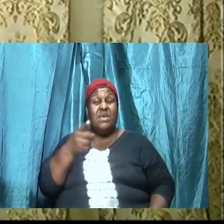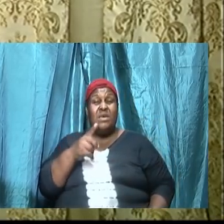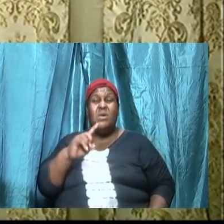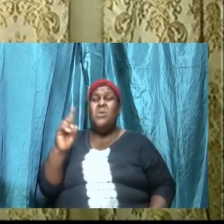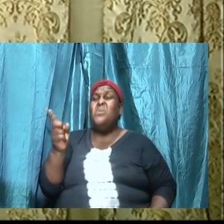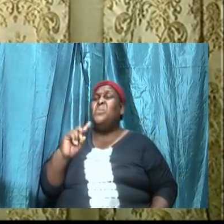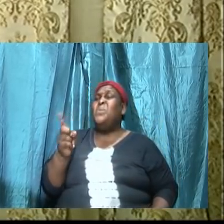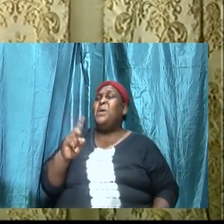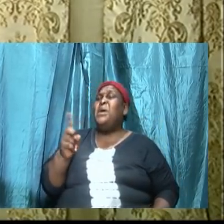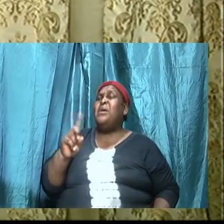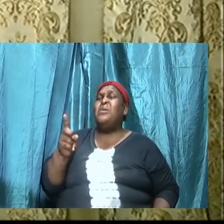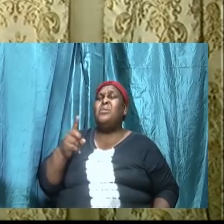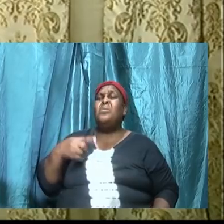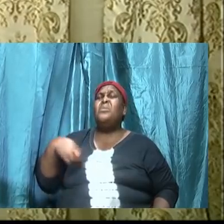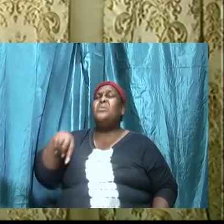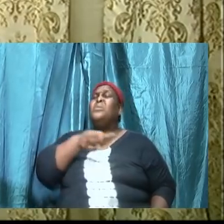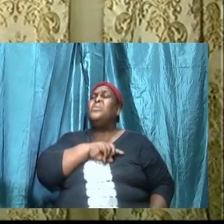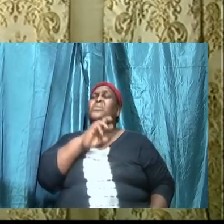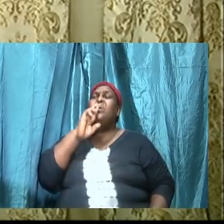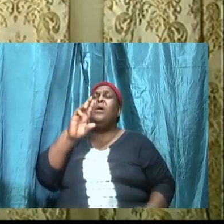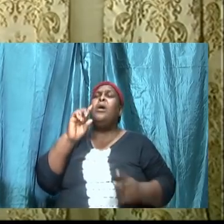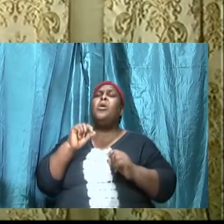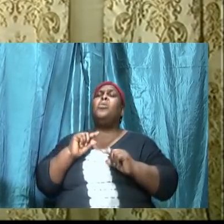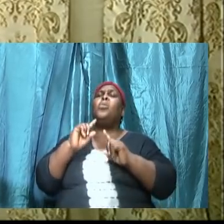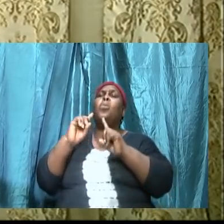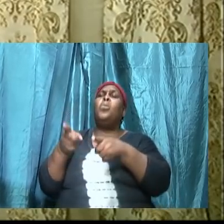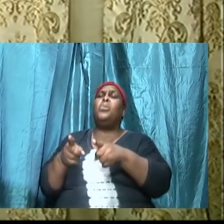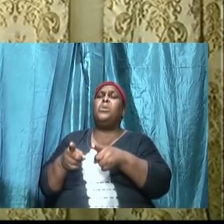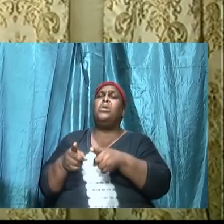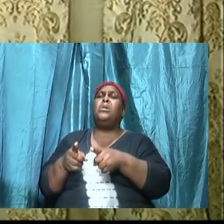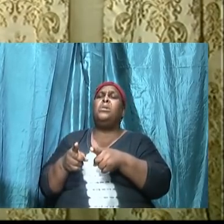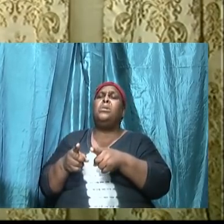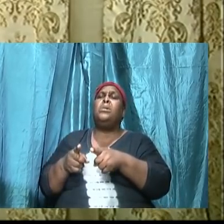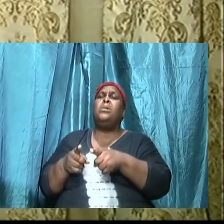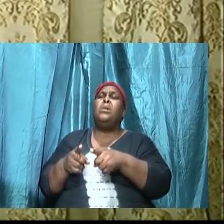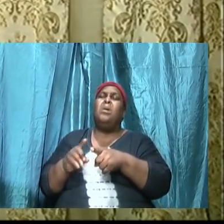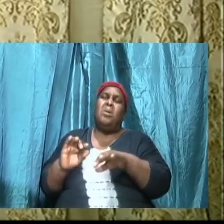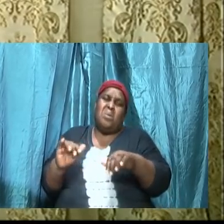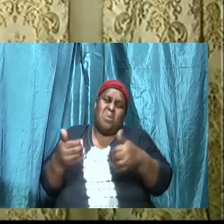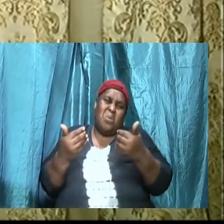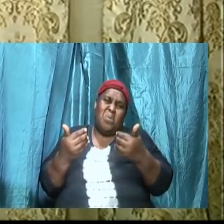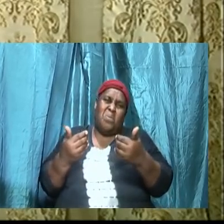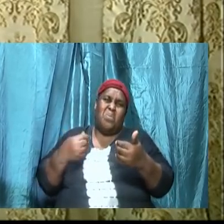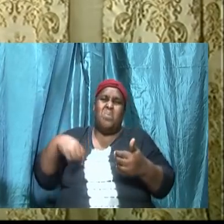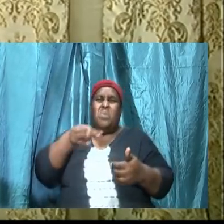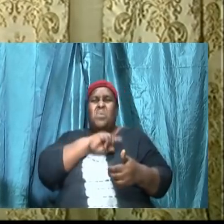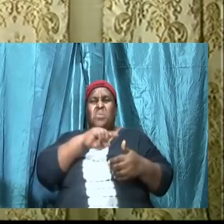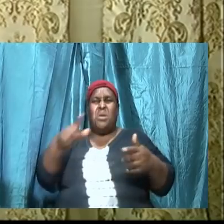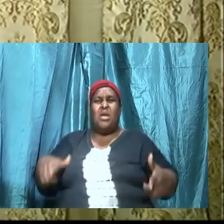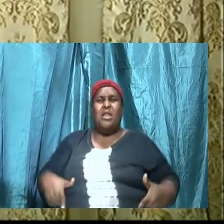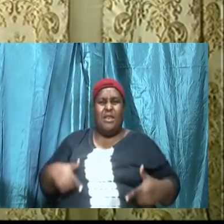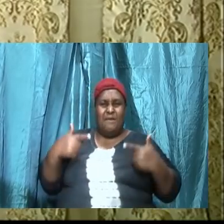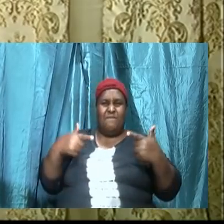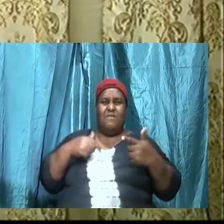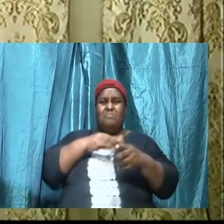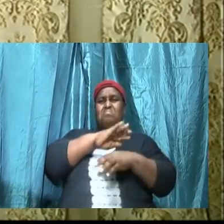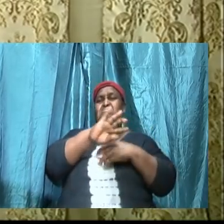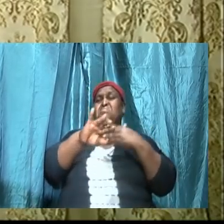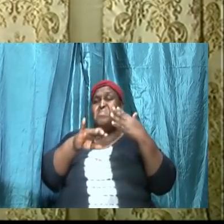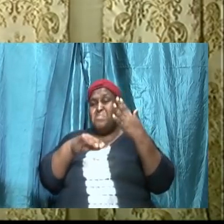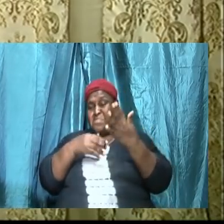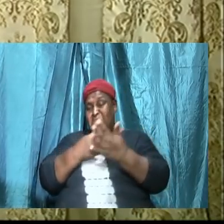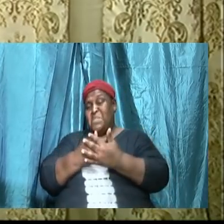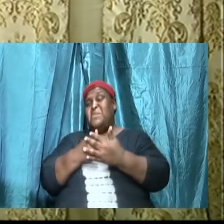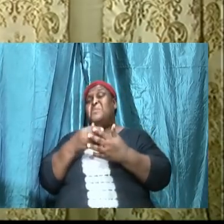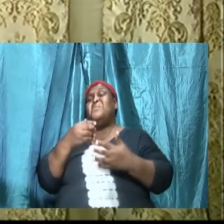we going? Because we are going to be walking, we have to be walking, because all of us are on a journey. And it is